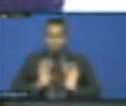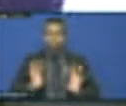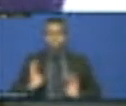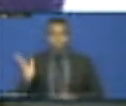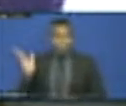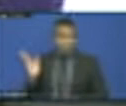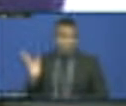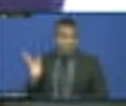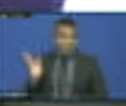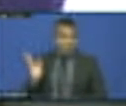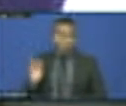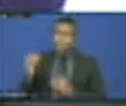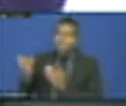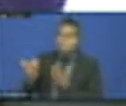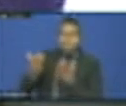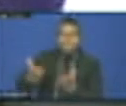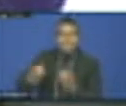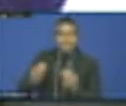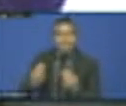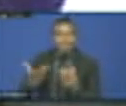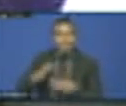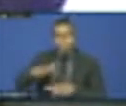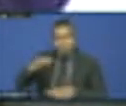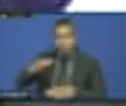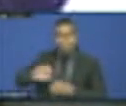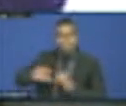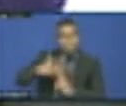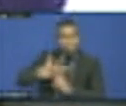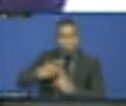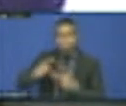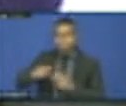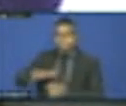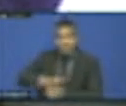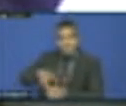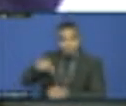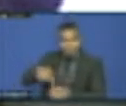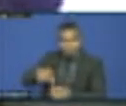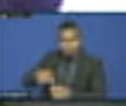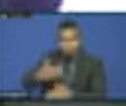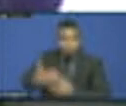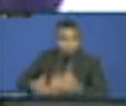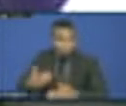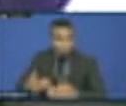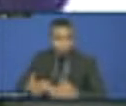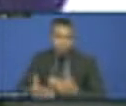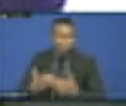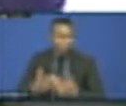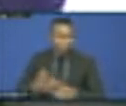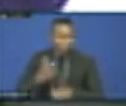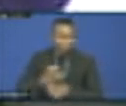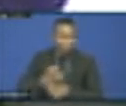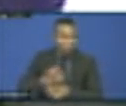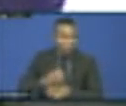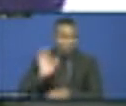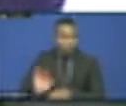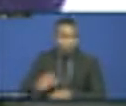no waste management capacity within the municipality of Canifeng. There was no grants coming or subventions from the central